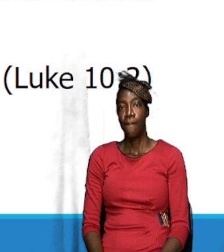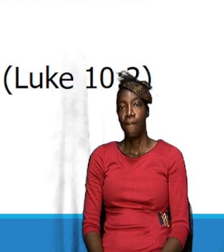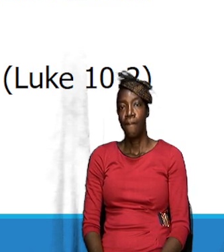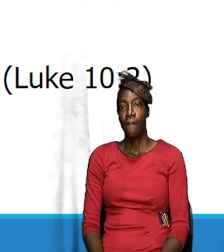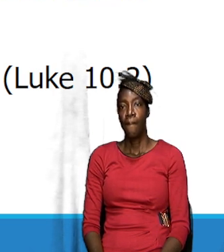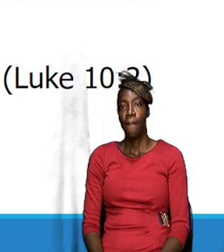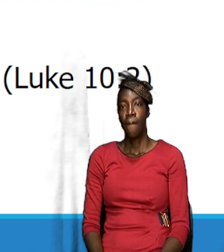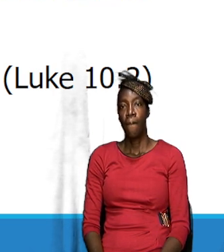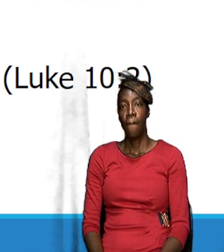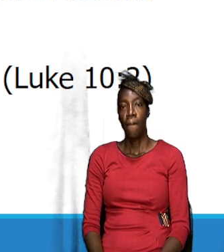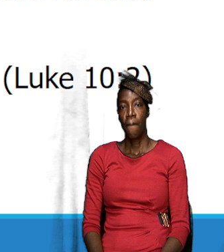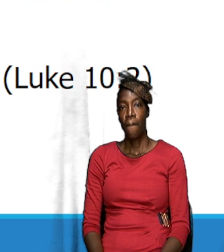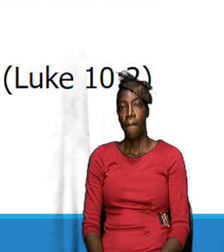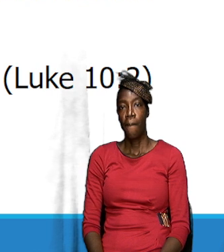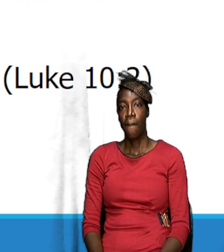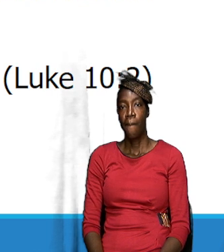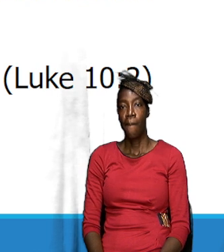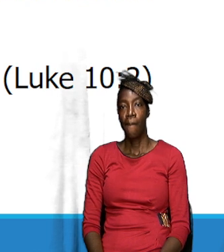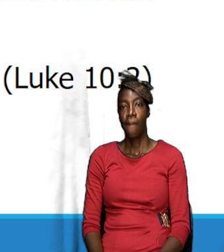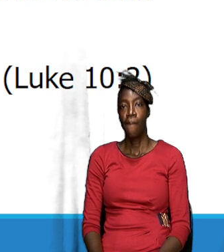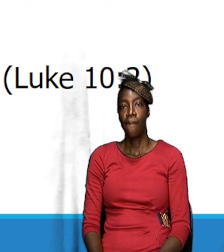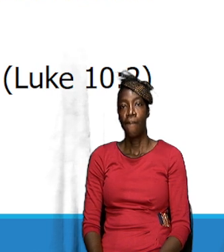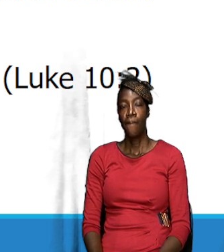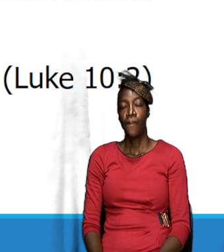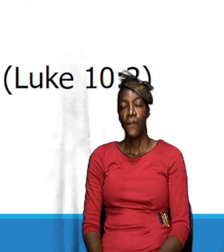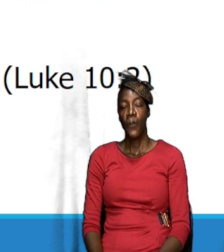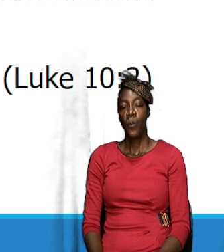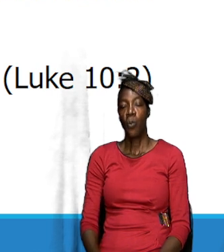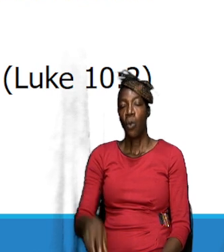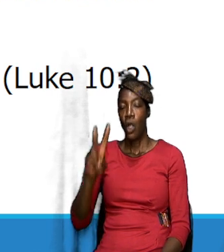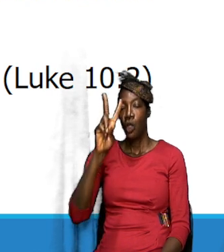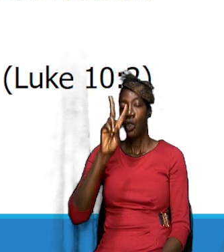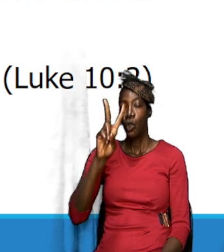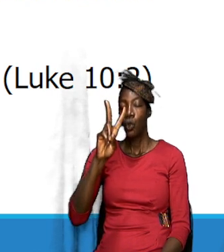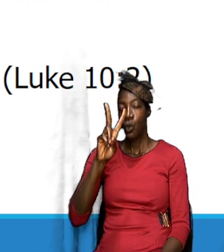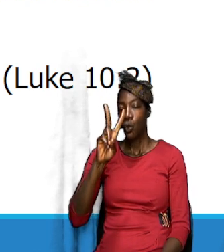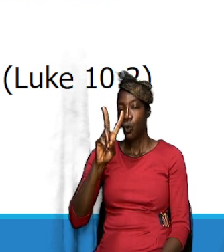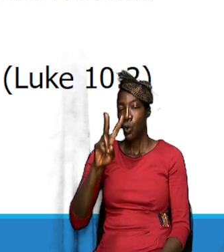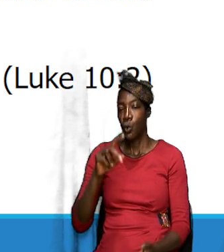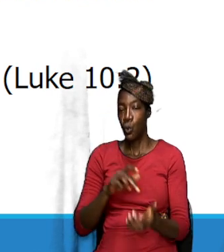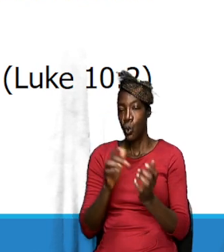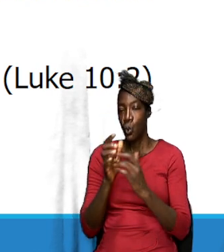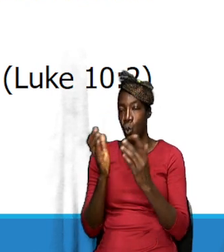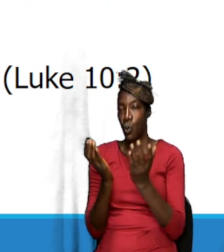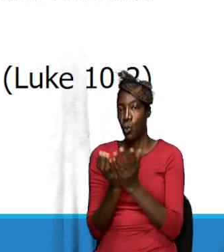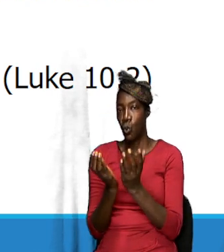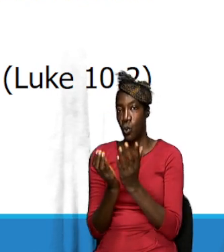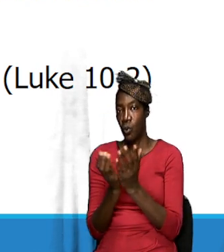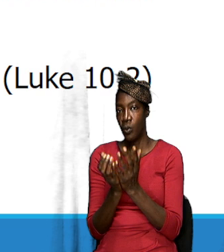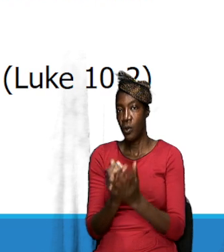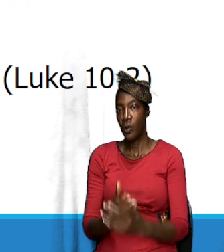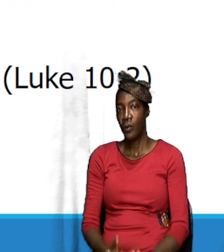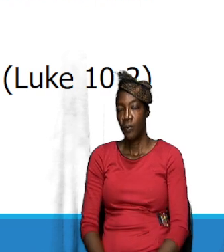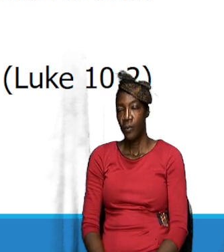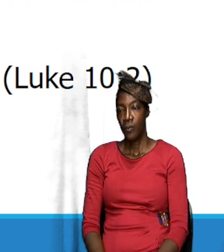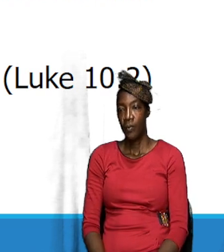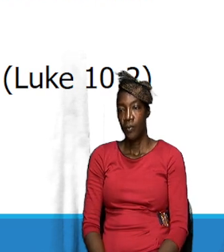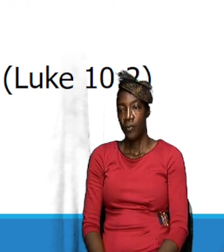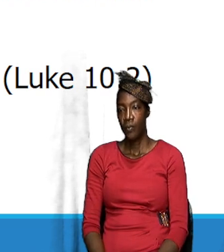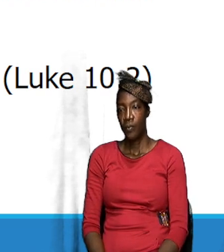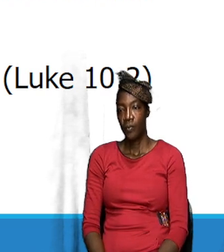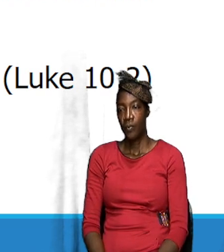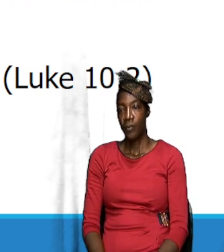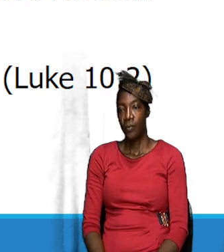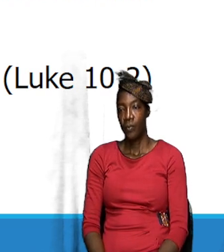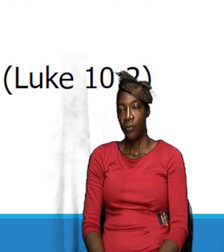Okay, so I'm going to look at these two scriptures because I want to underscore this point because I think it's a